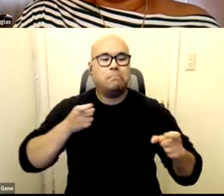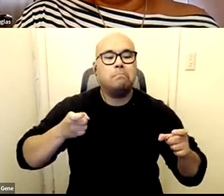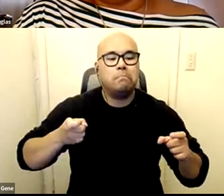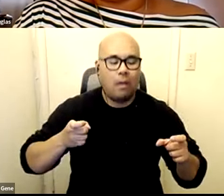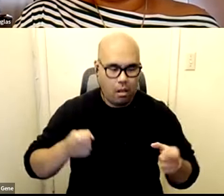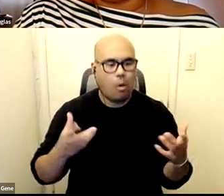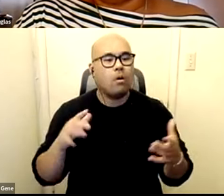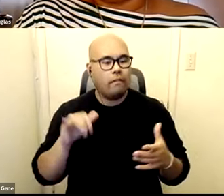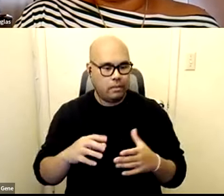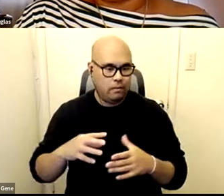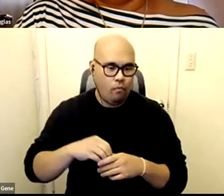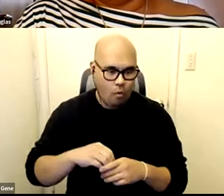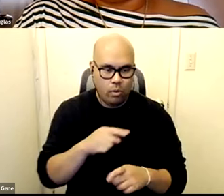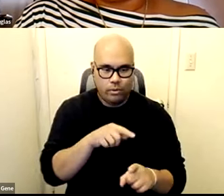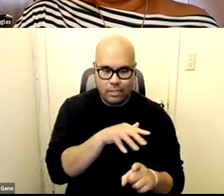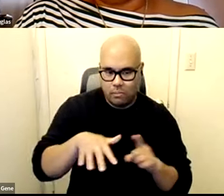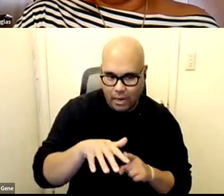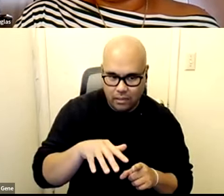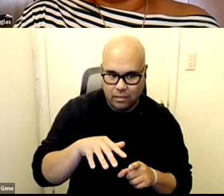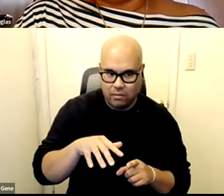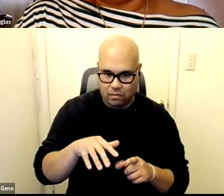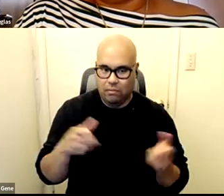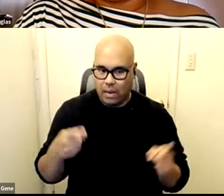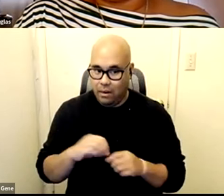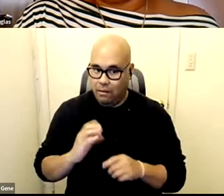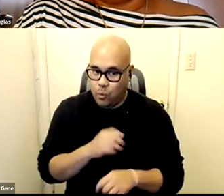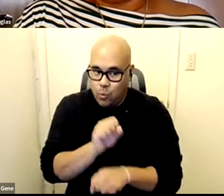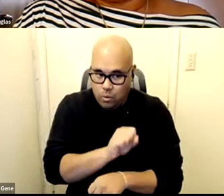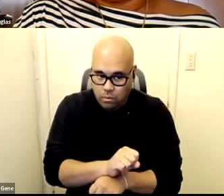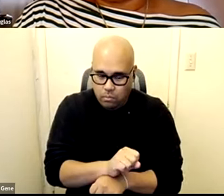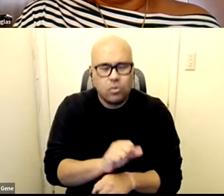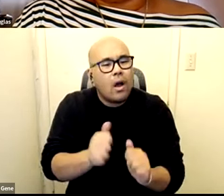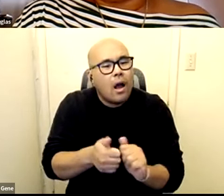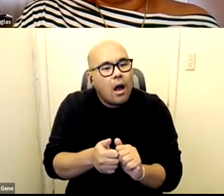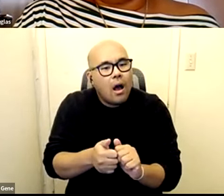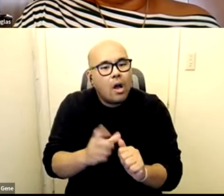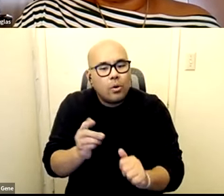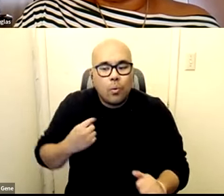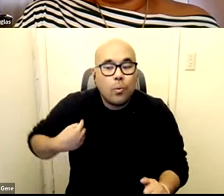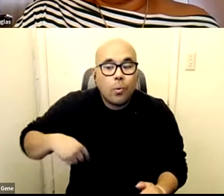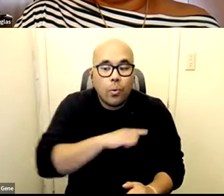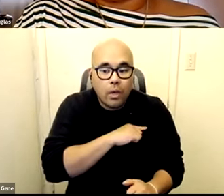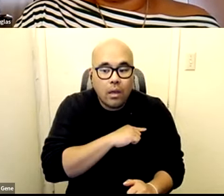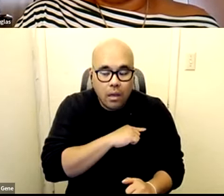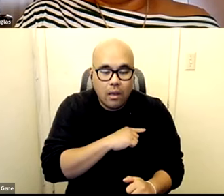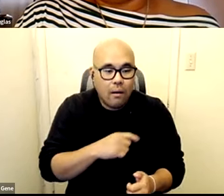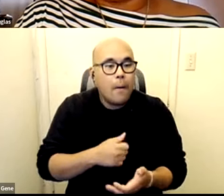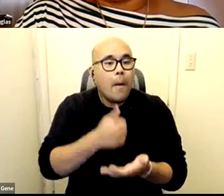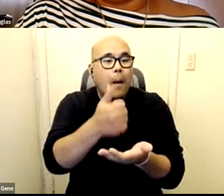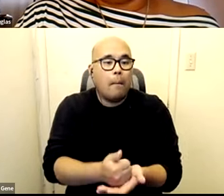a lot of these spaces in a lot of our work so i want to talk about you know how do we actually ensure that we bring impacted people